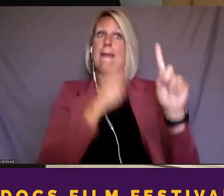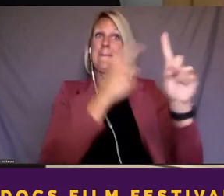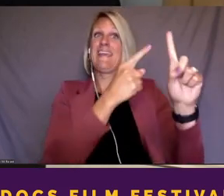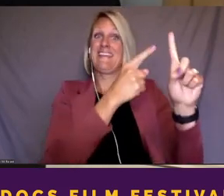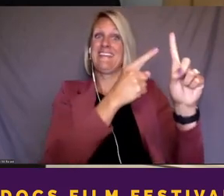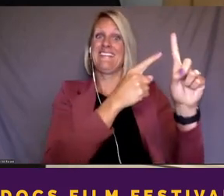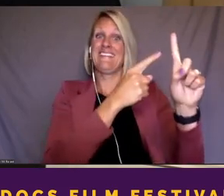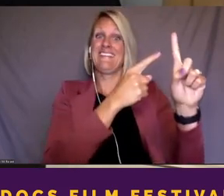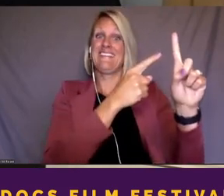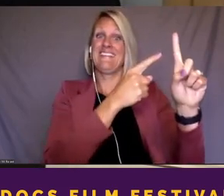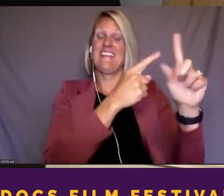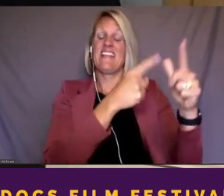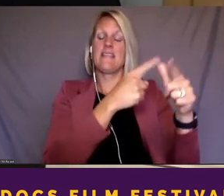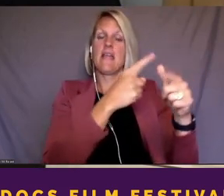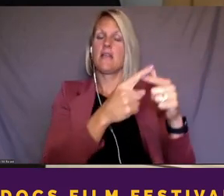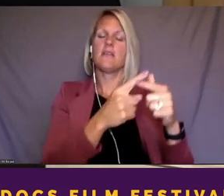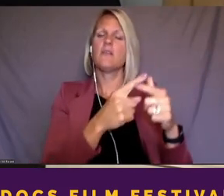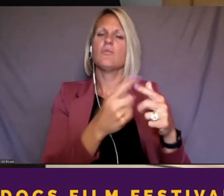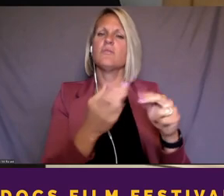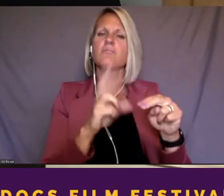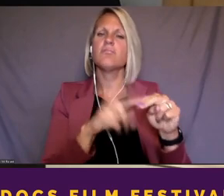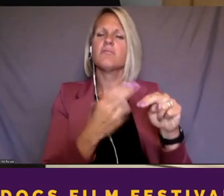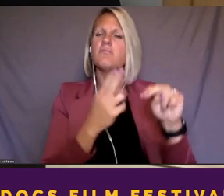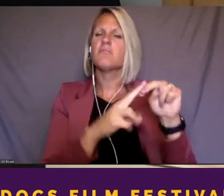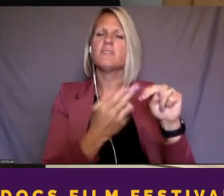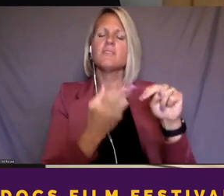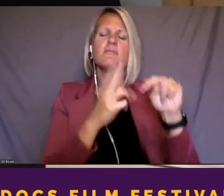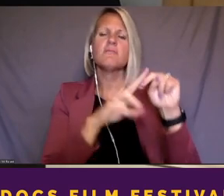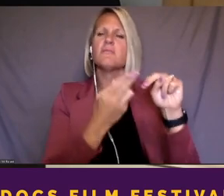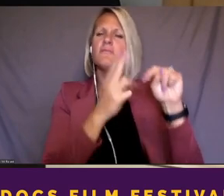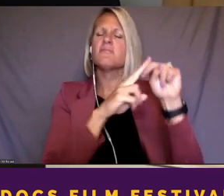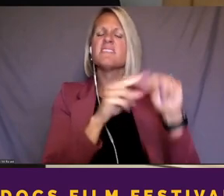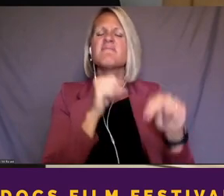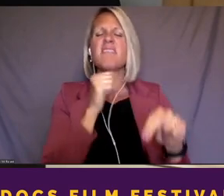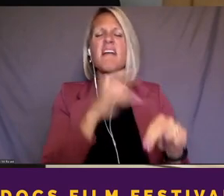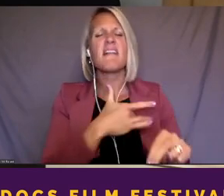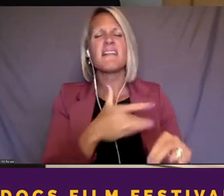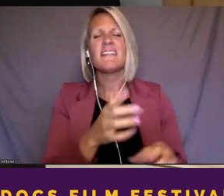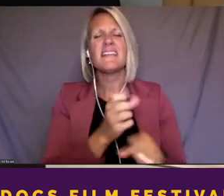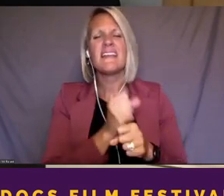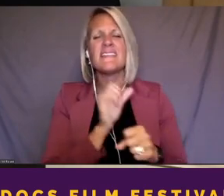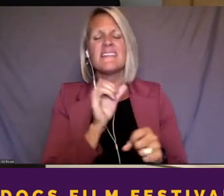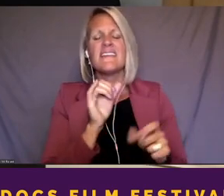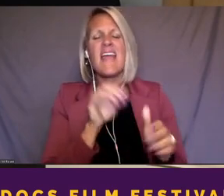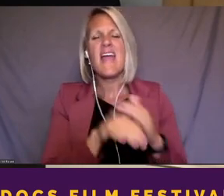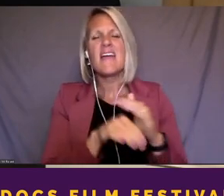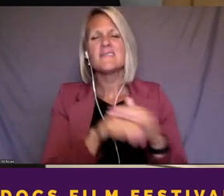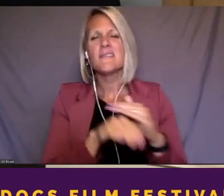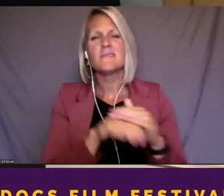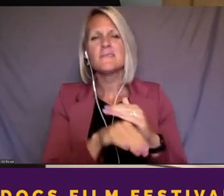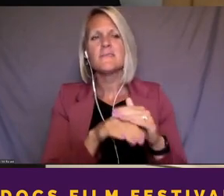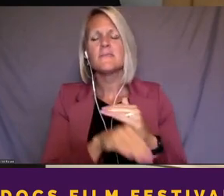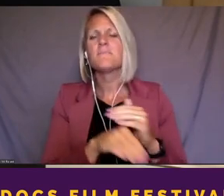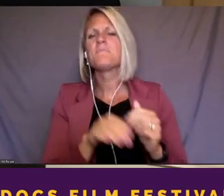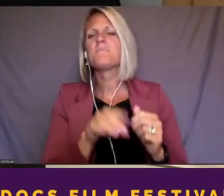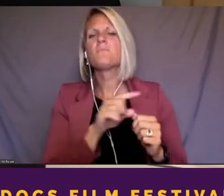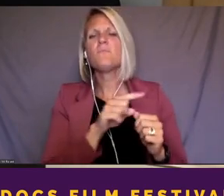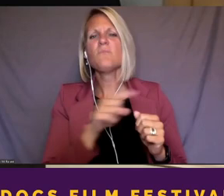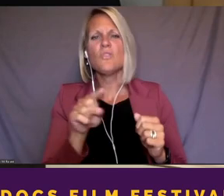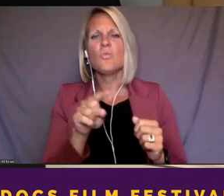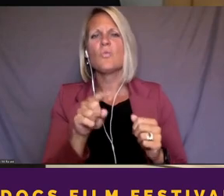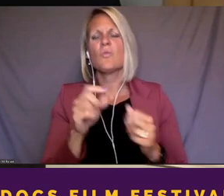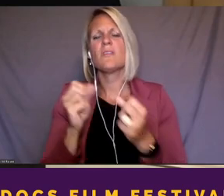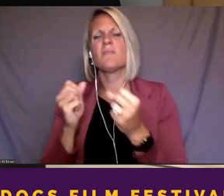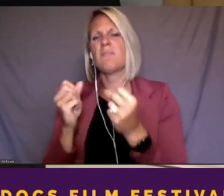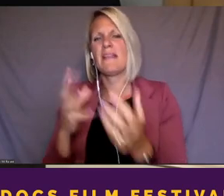became increasingly impossible, uh, or unlikely to get access to, uh, any, um, many police officers,